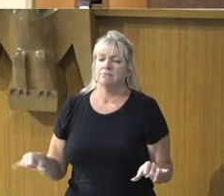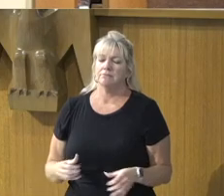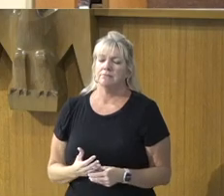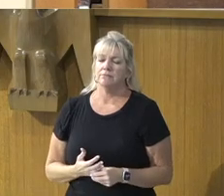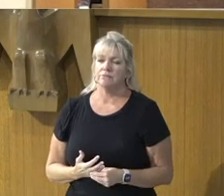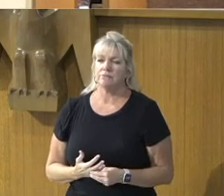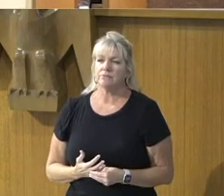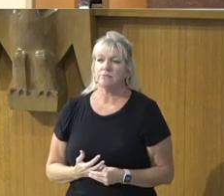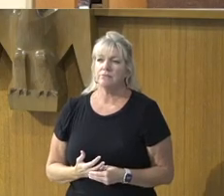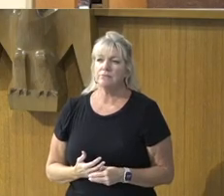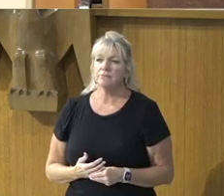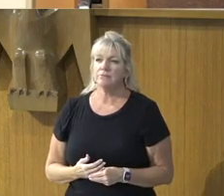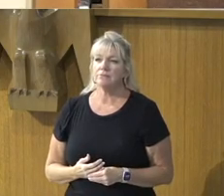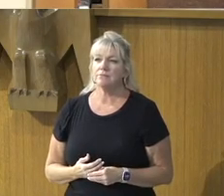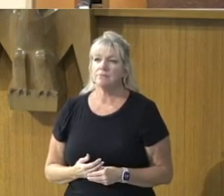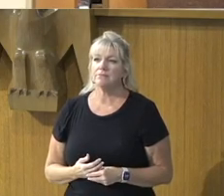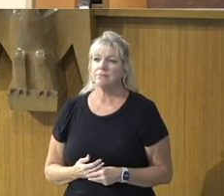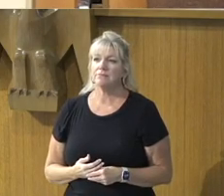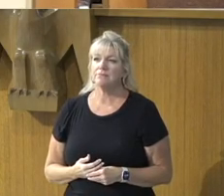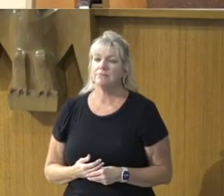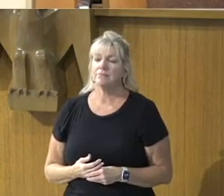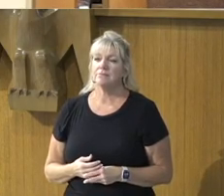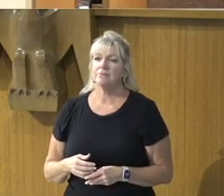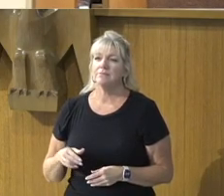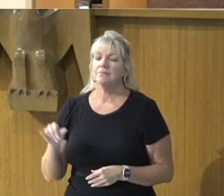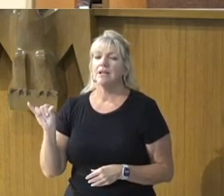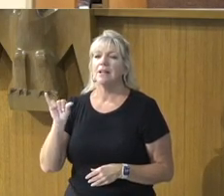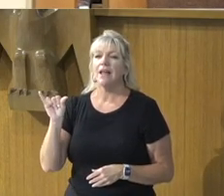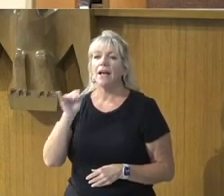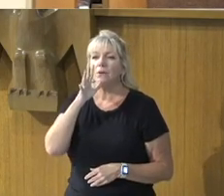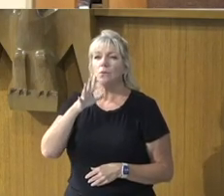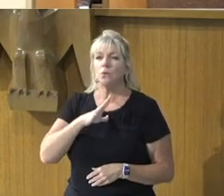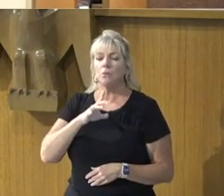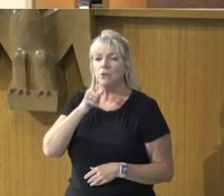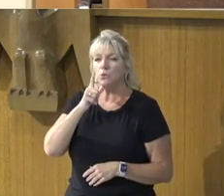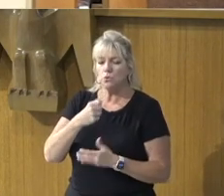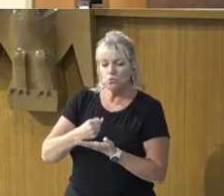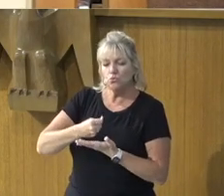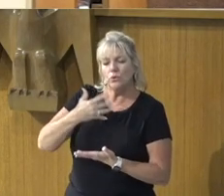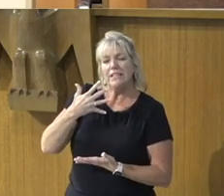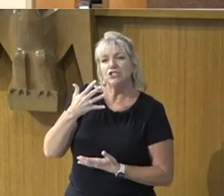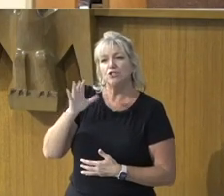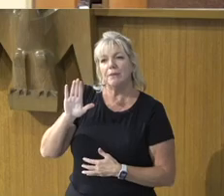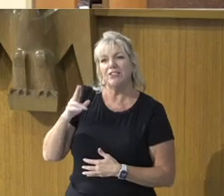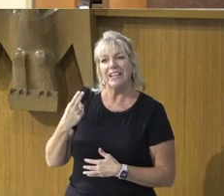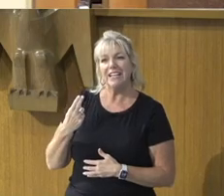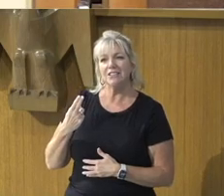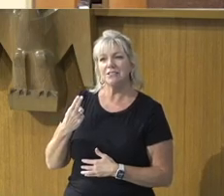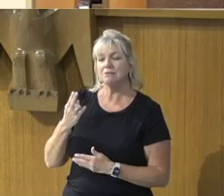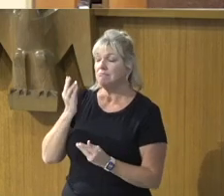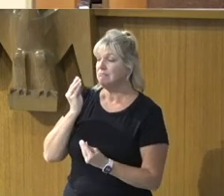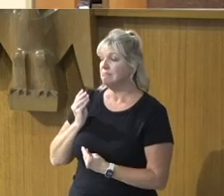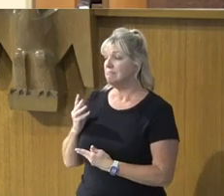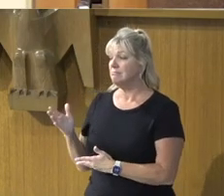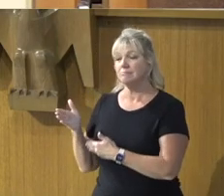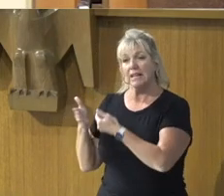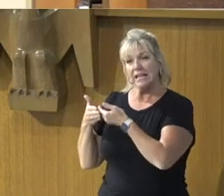Like the, Beverly Hills matron, Who confided to a neighbor, In that rare moment, Of candor,